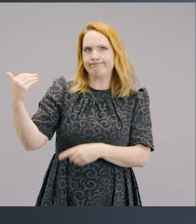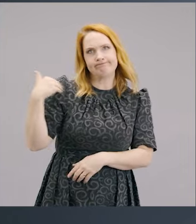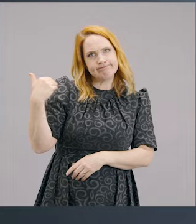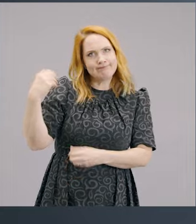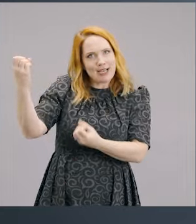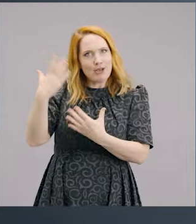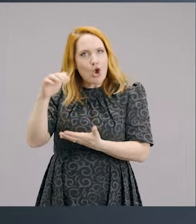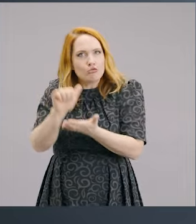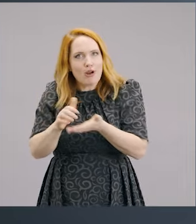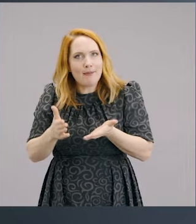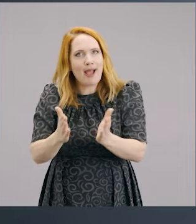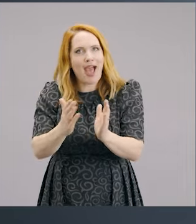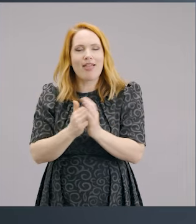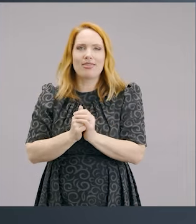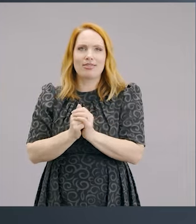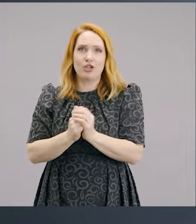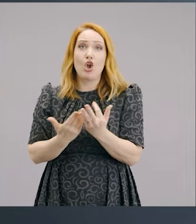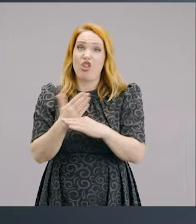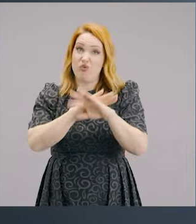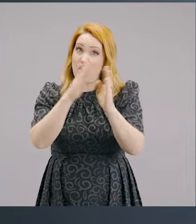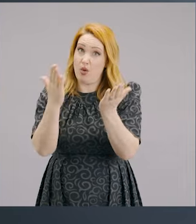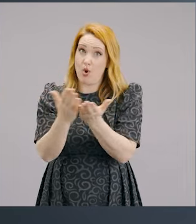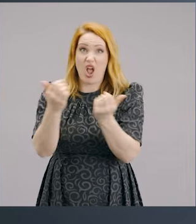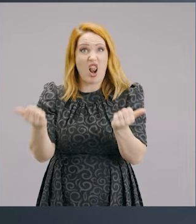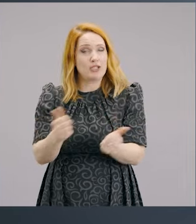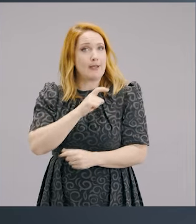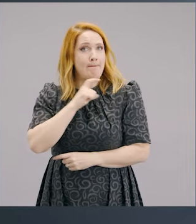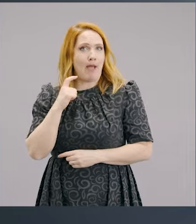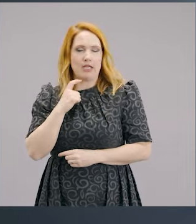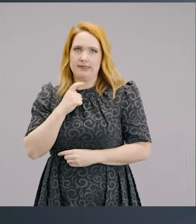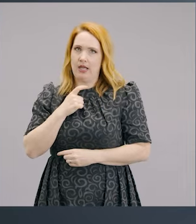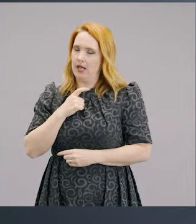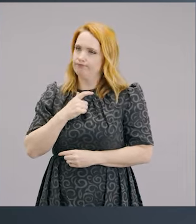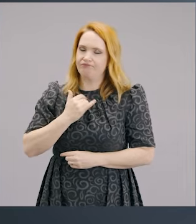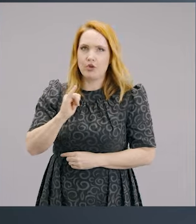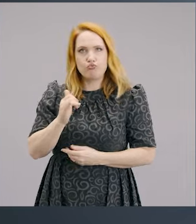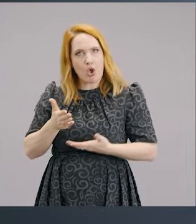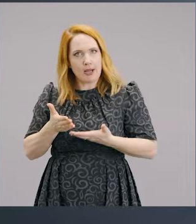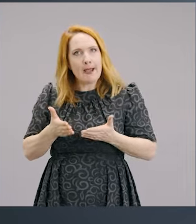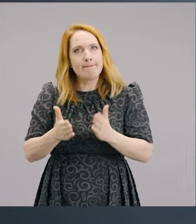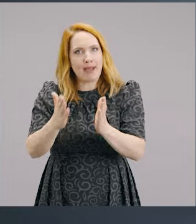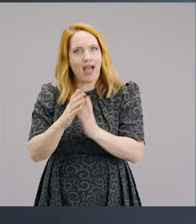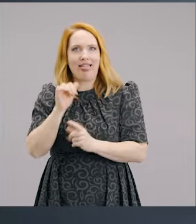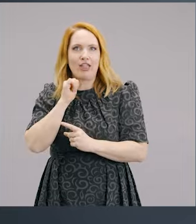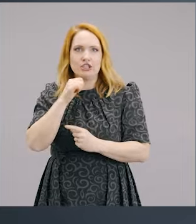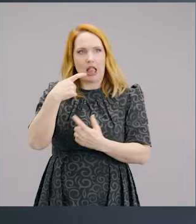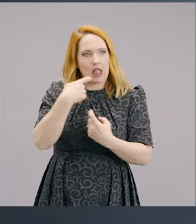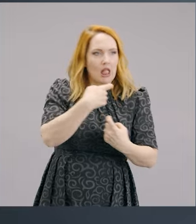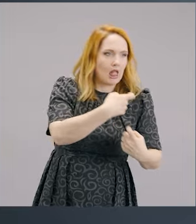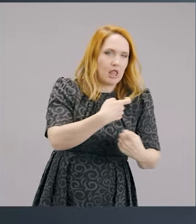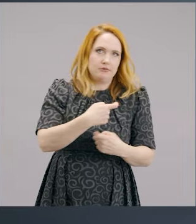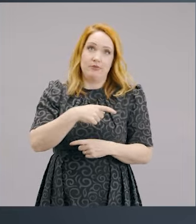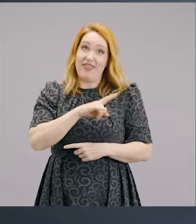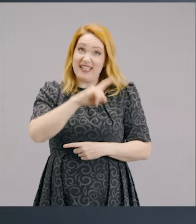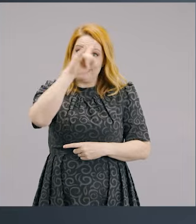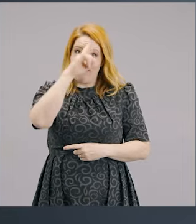You know, around the world, there are pastors that are falling over in sexual immorality. And, you some people might say, oh, this is the devil going on. I